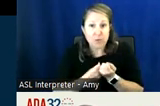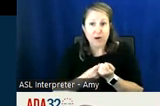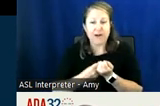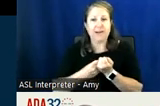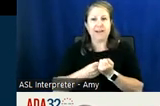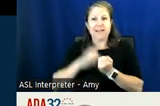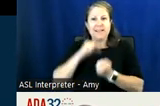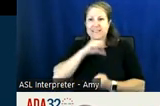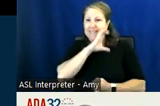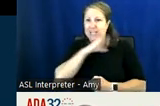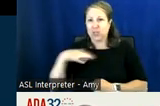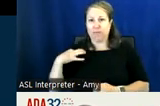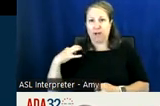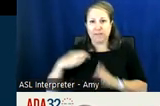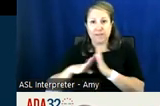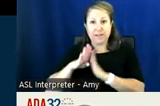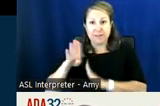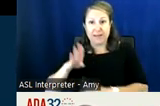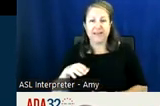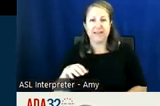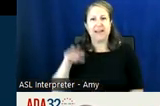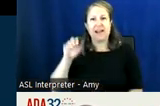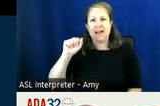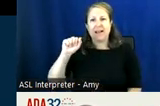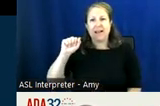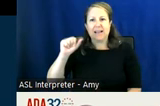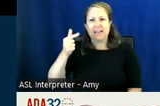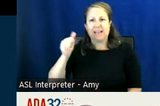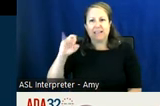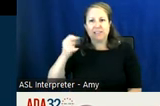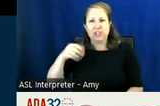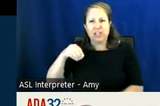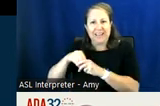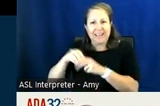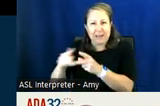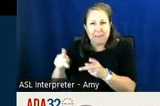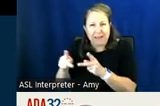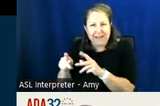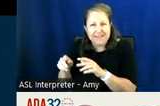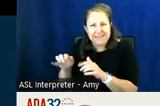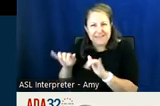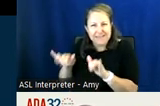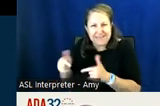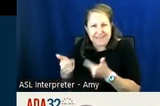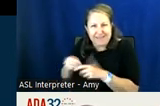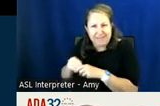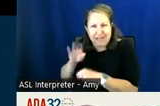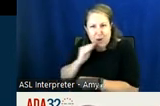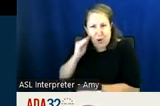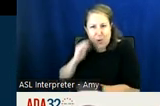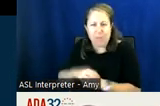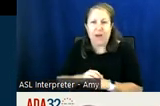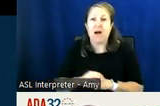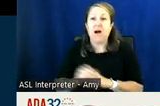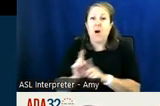and aging in place and then other community-based service programs as well um we also received 12